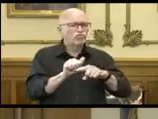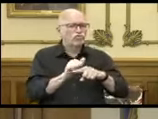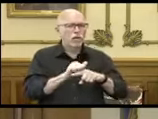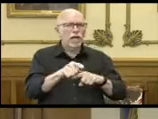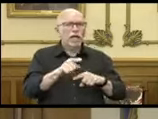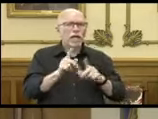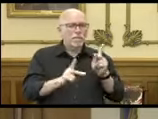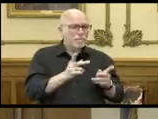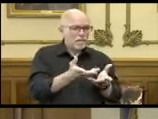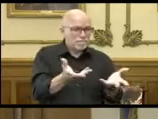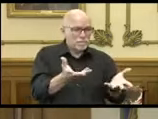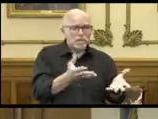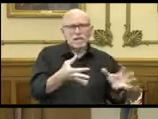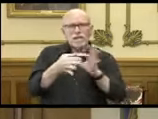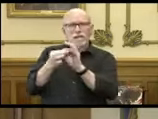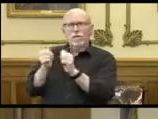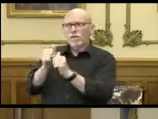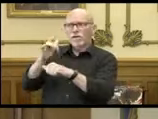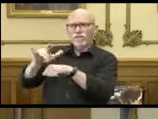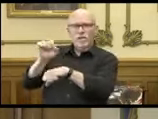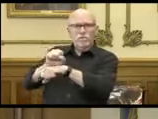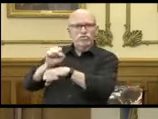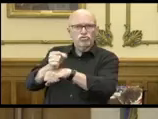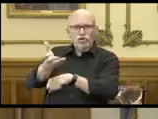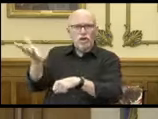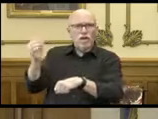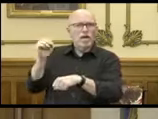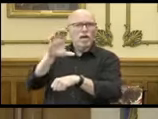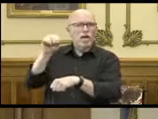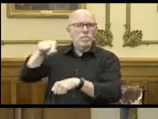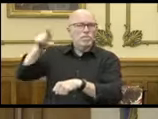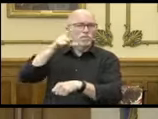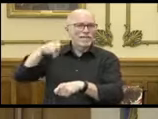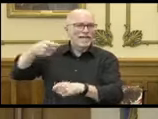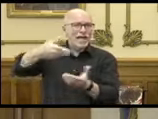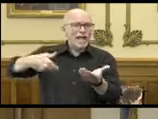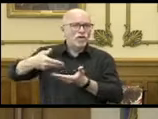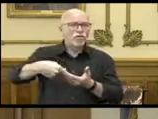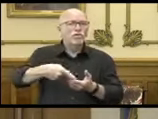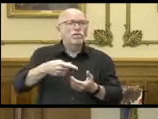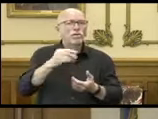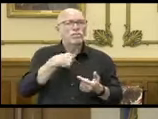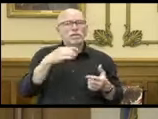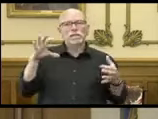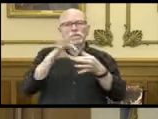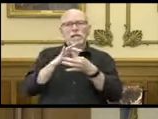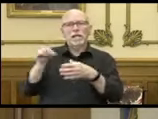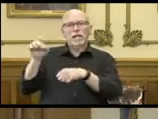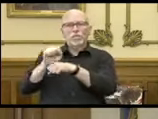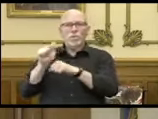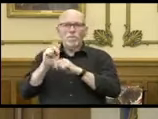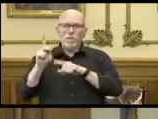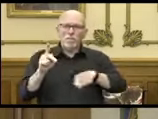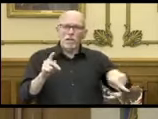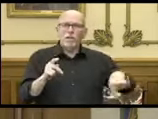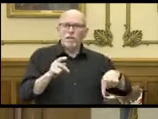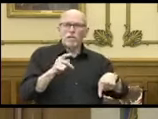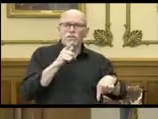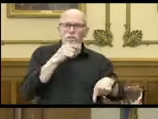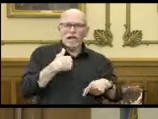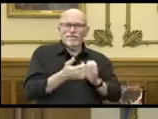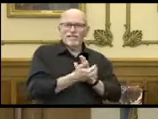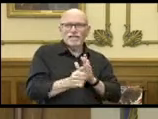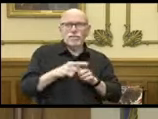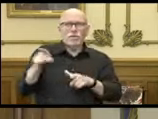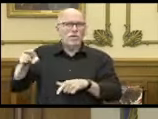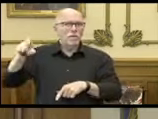individuals to available jobs and to employers who are hiring and connect employers to individuals who have the skills that they